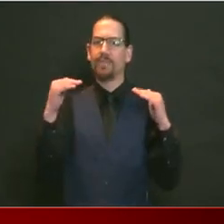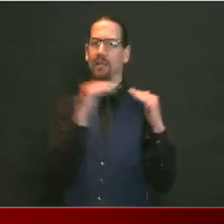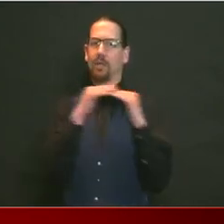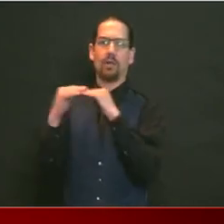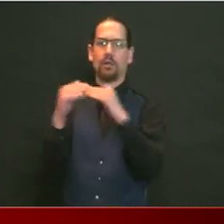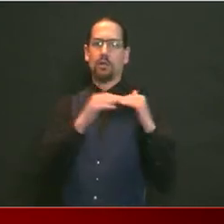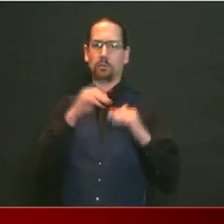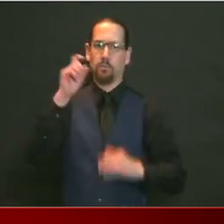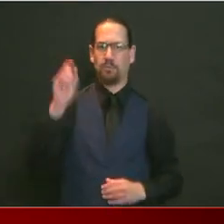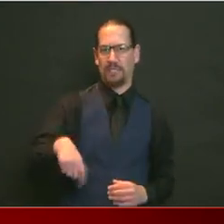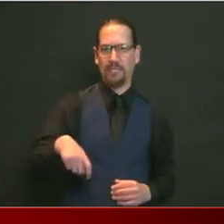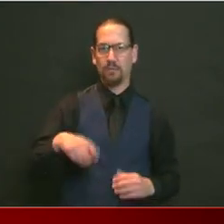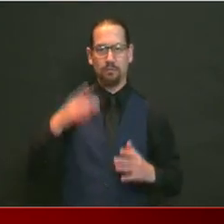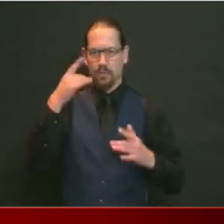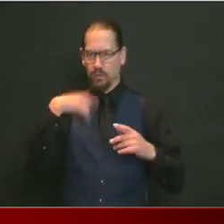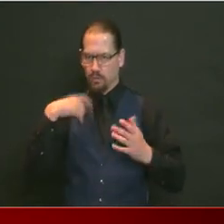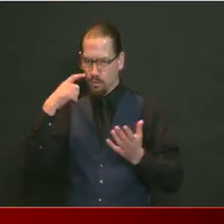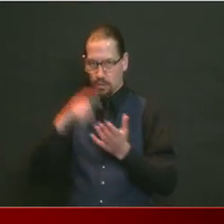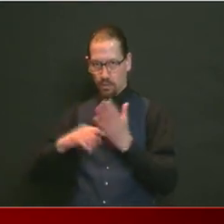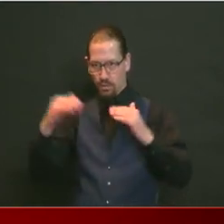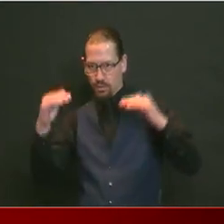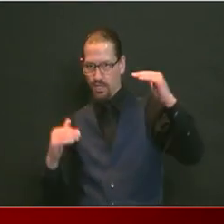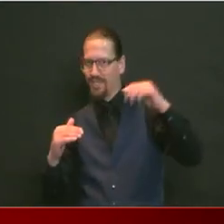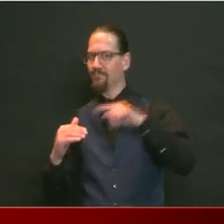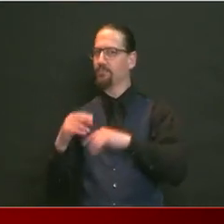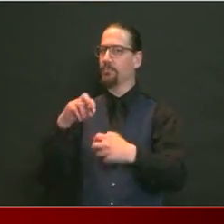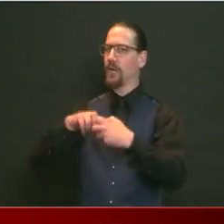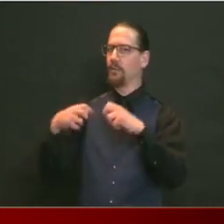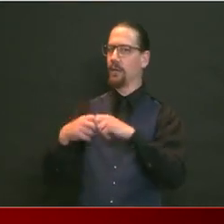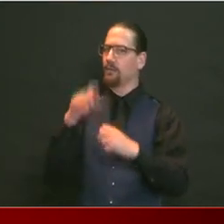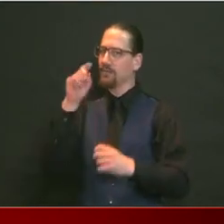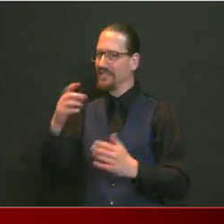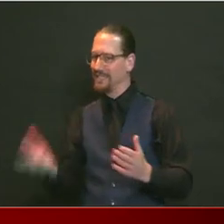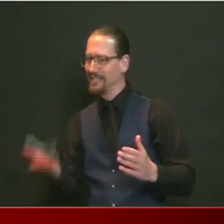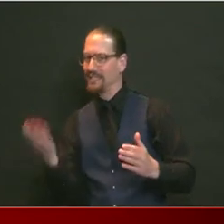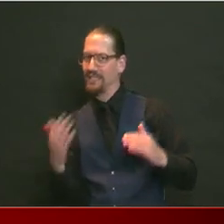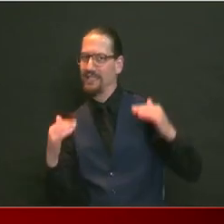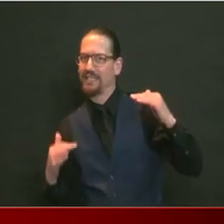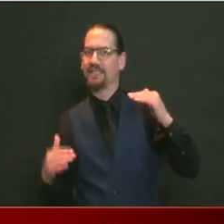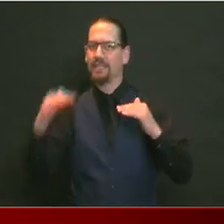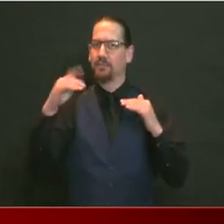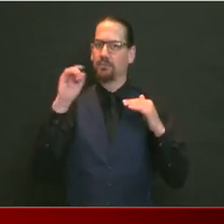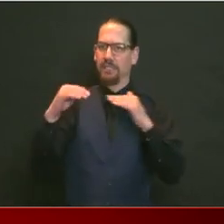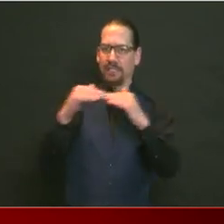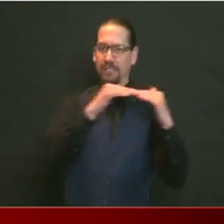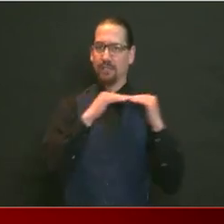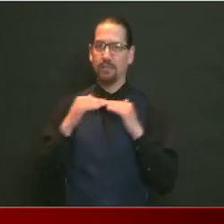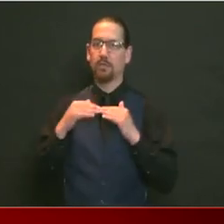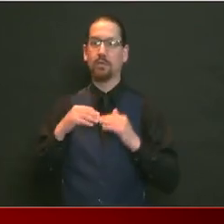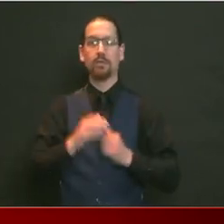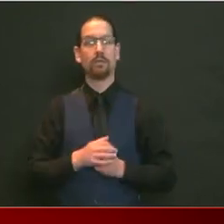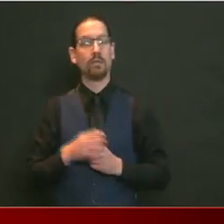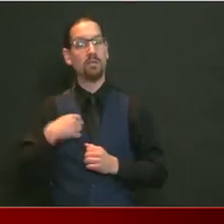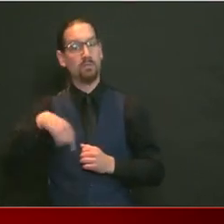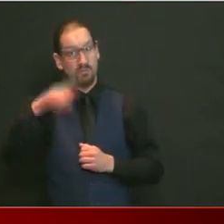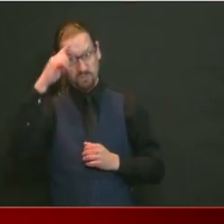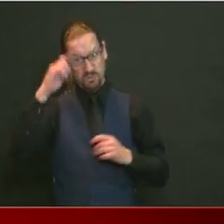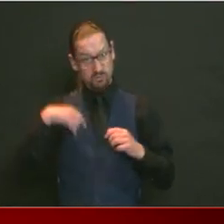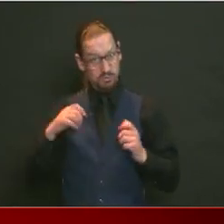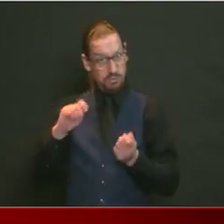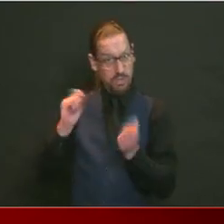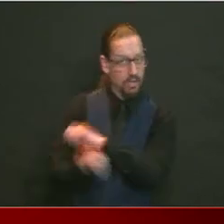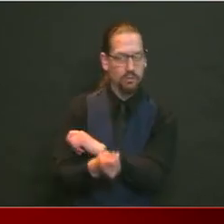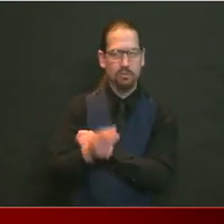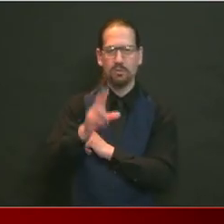trends that you will see updated, things have unfortunately not changed drastically. We continue to